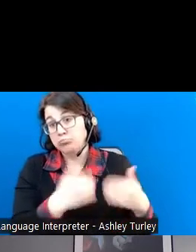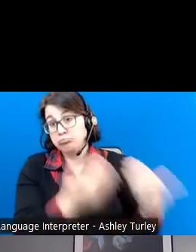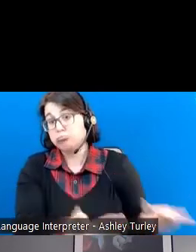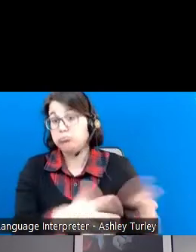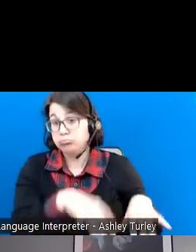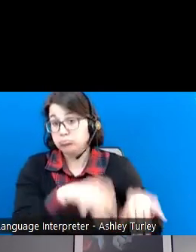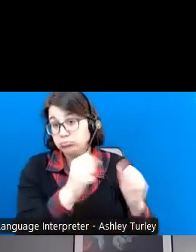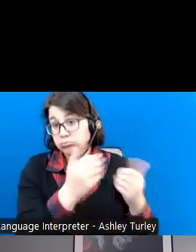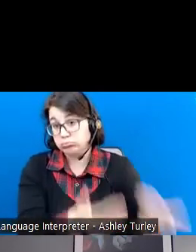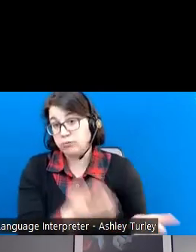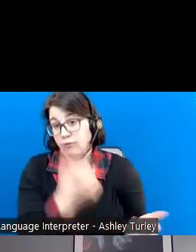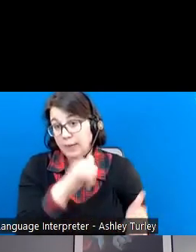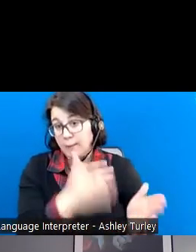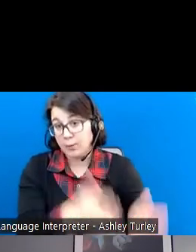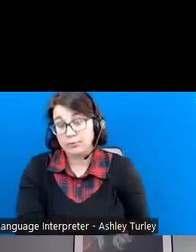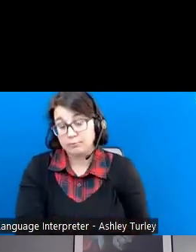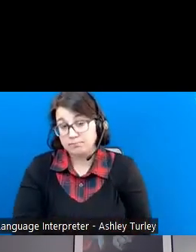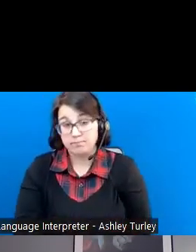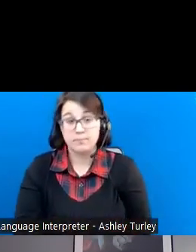We can go to the next slide.